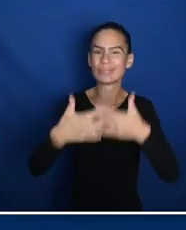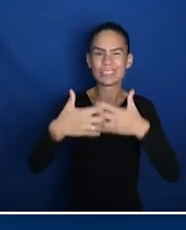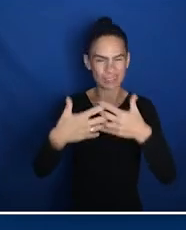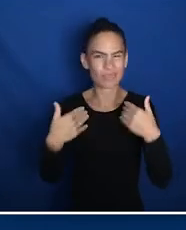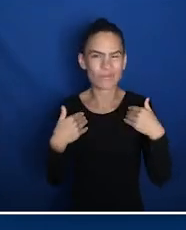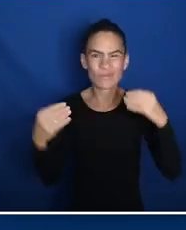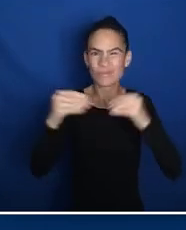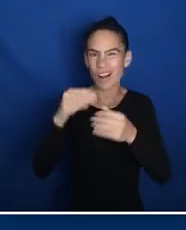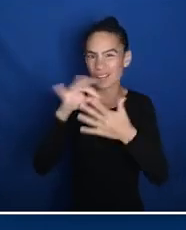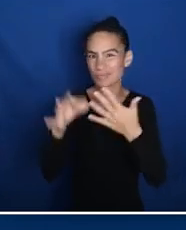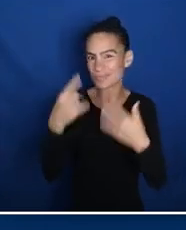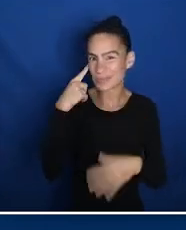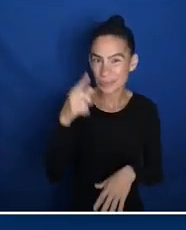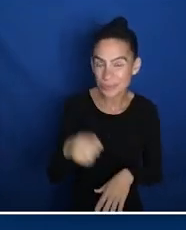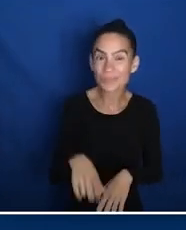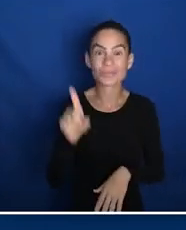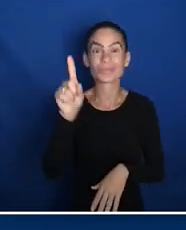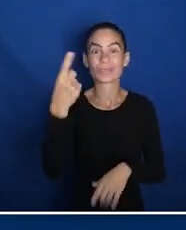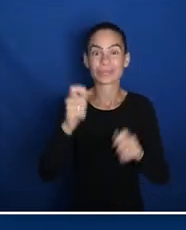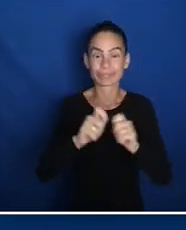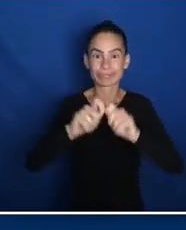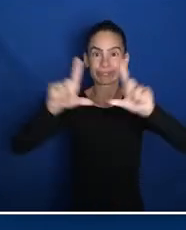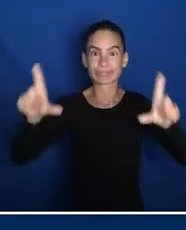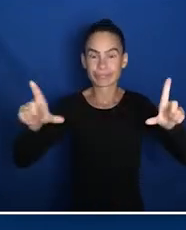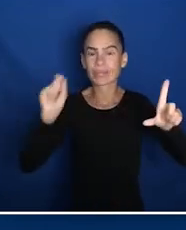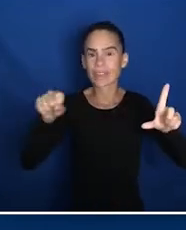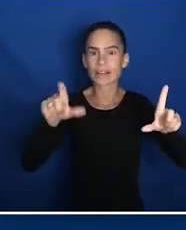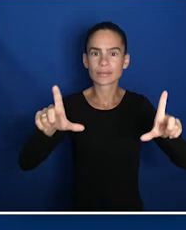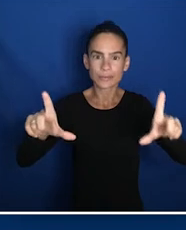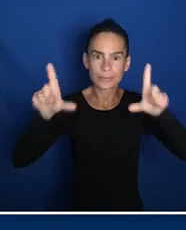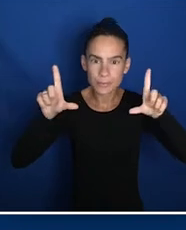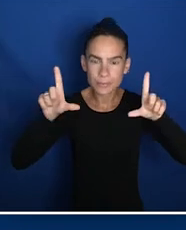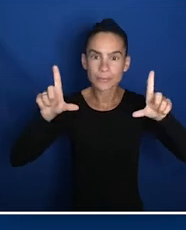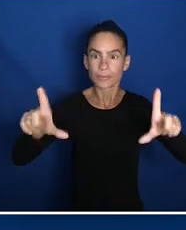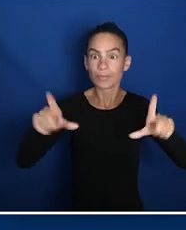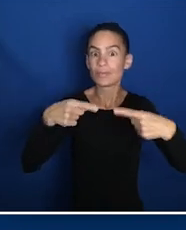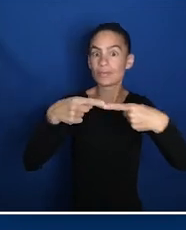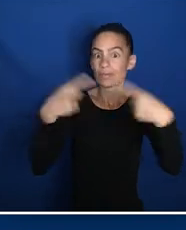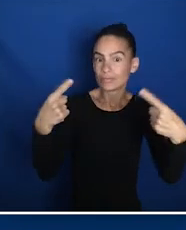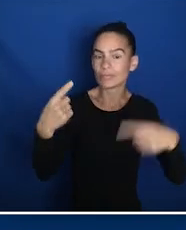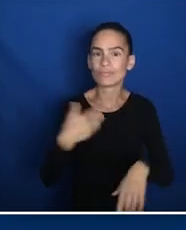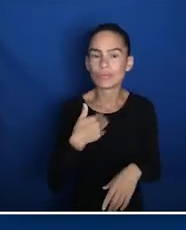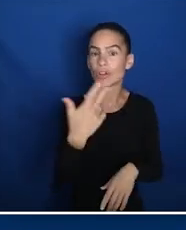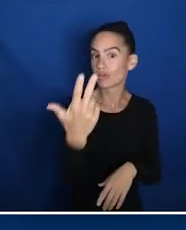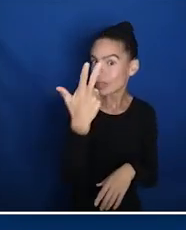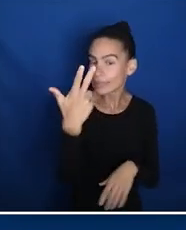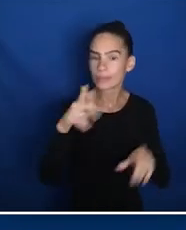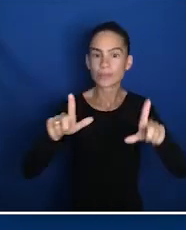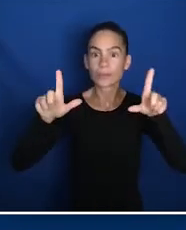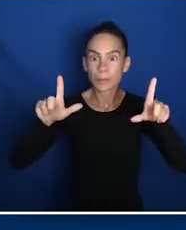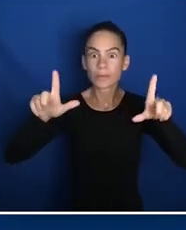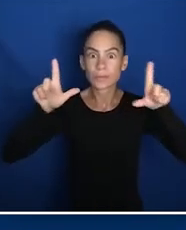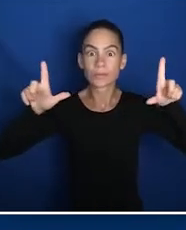accessibility options. First, the visual display can be adjusted using the zoom and contrast buttons. There are three